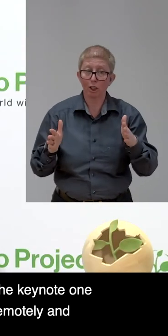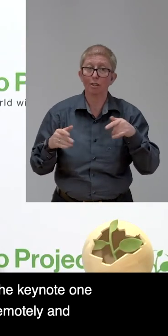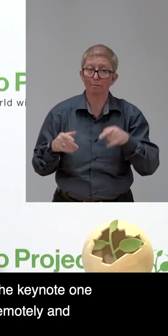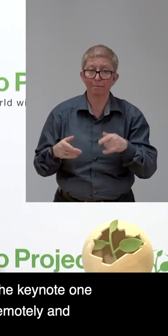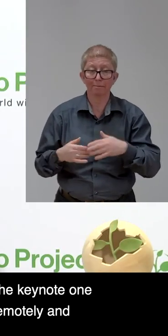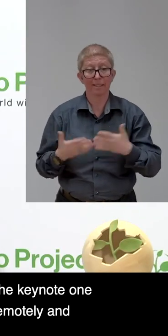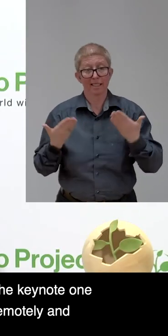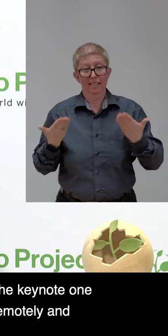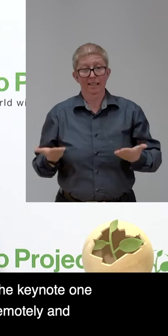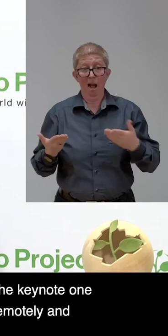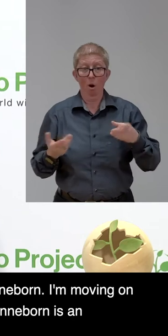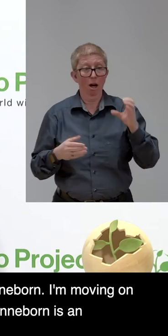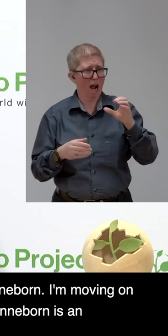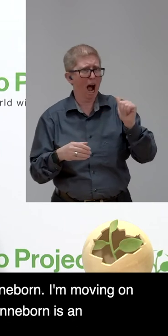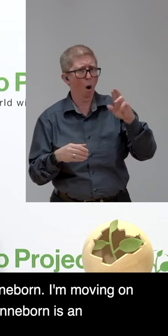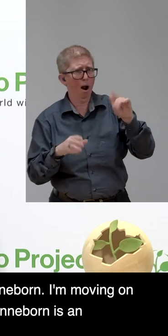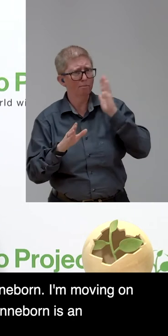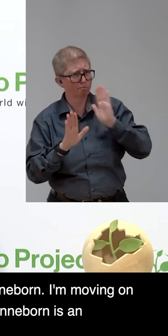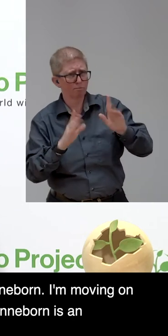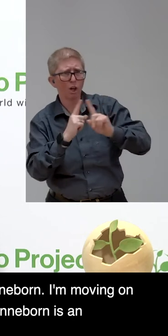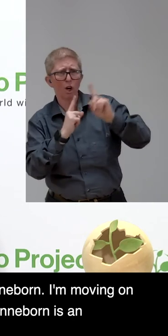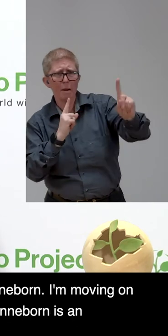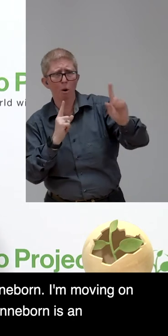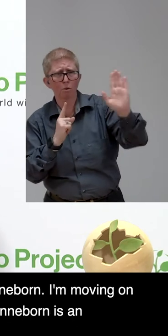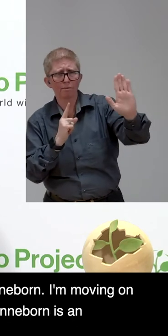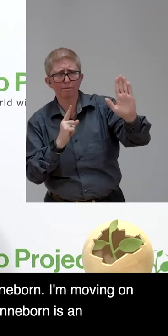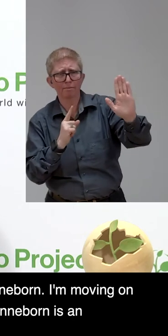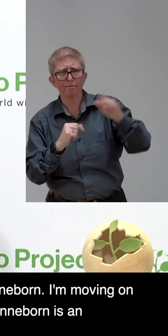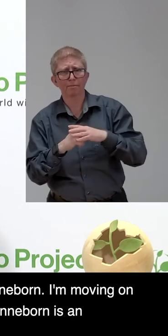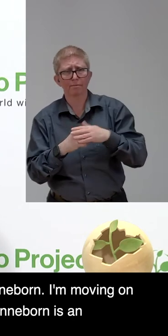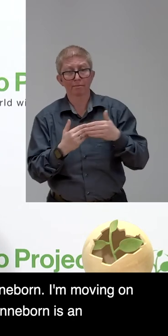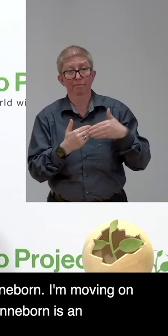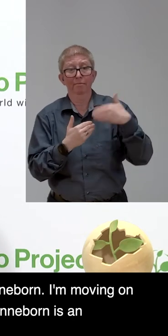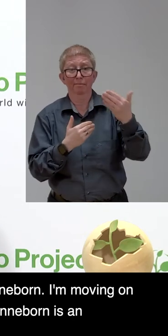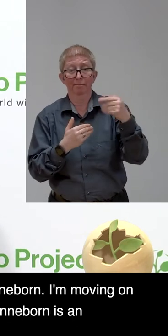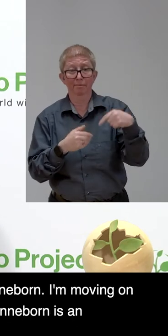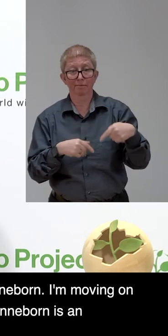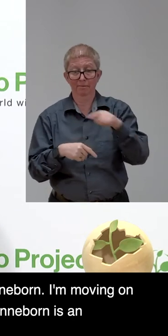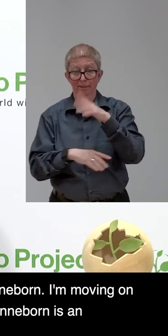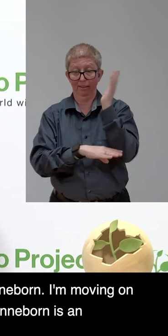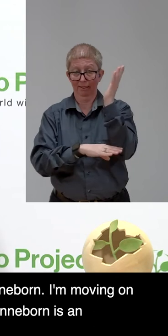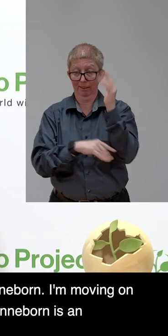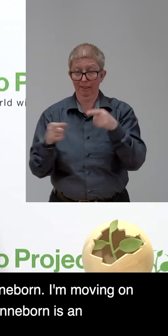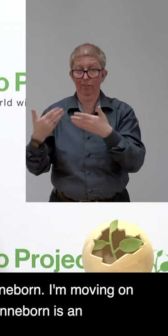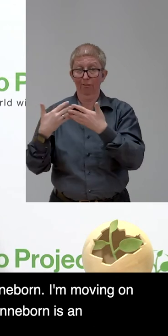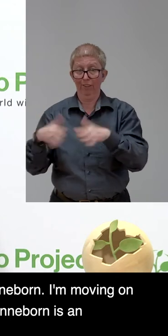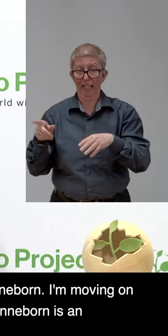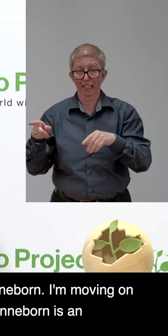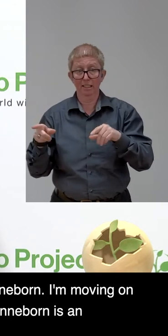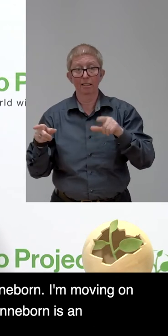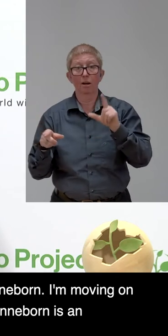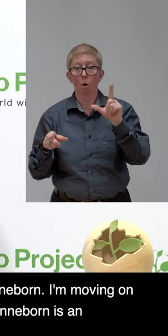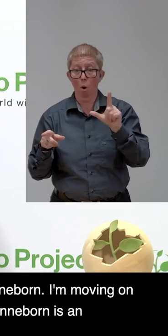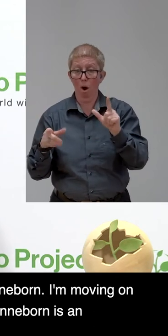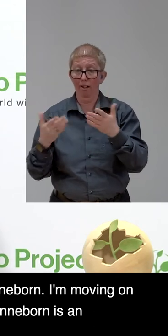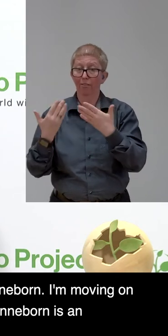stay with us remotely and come in as an expert after the keynote of Miss Laurie Henneborn. So I'm